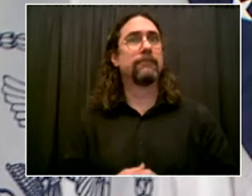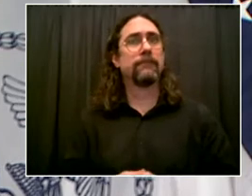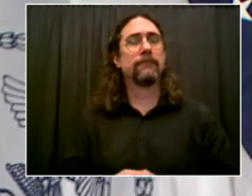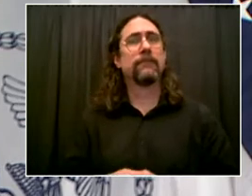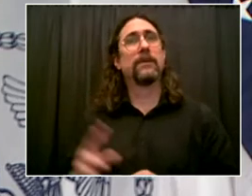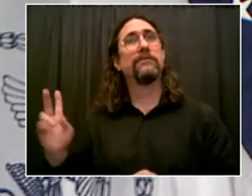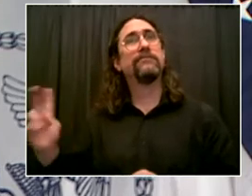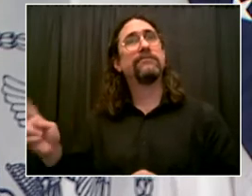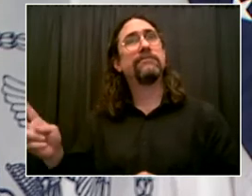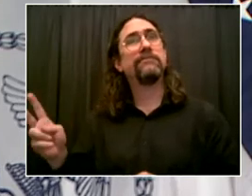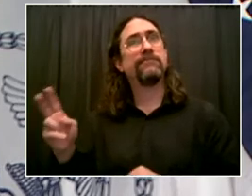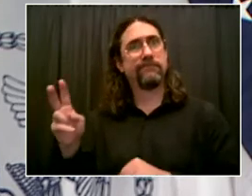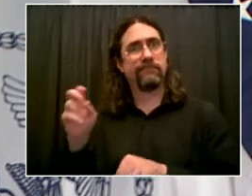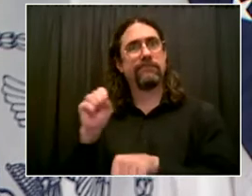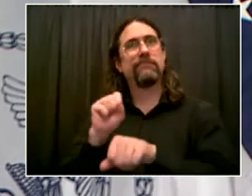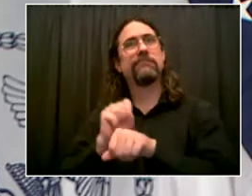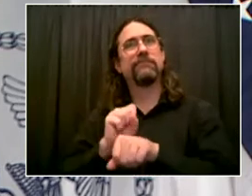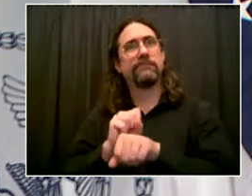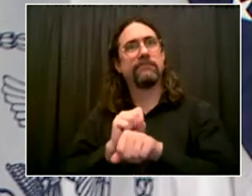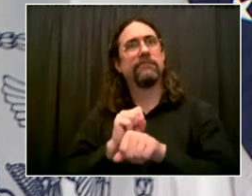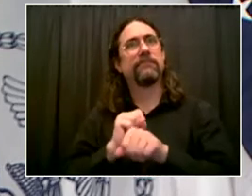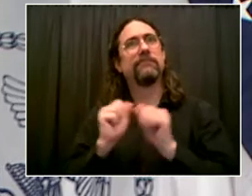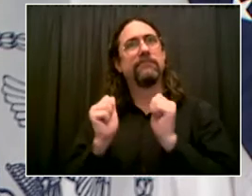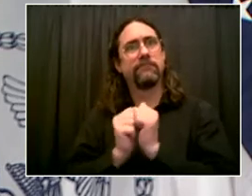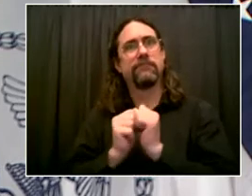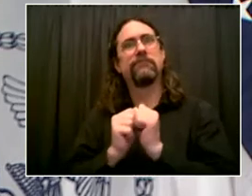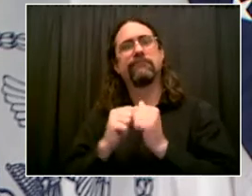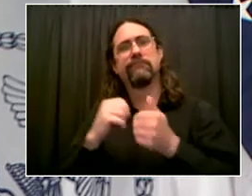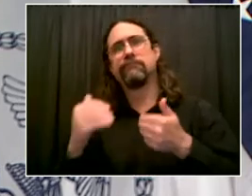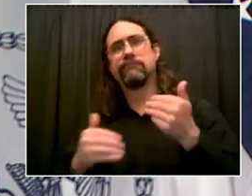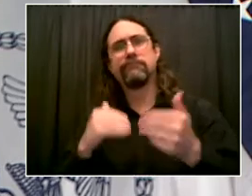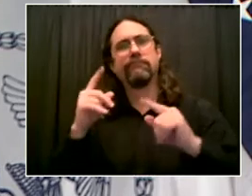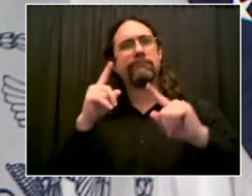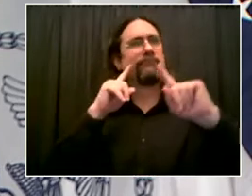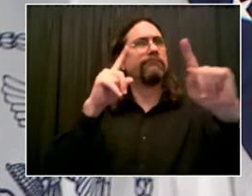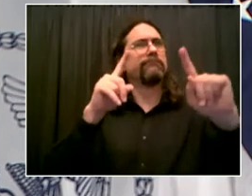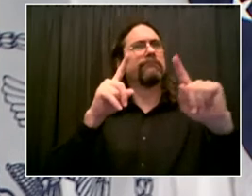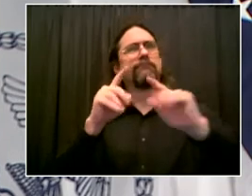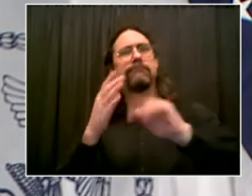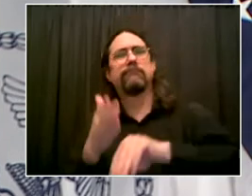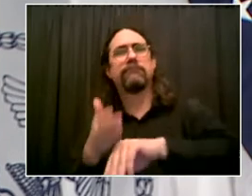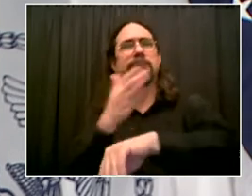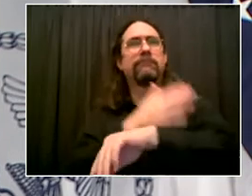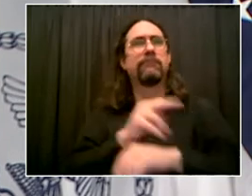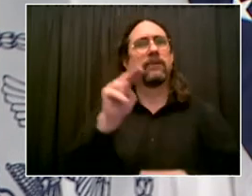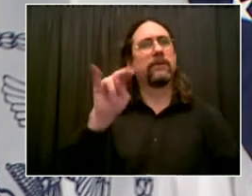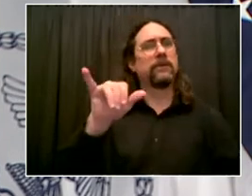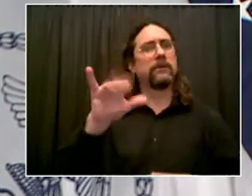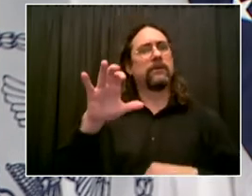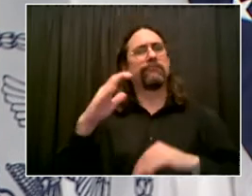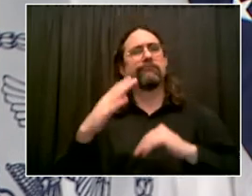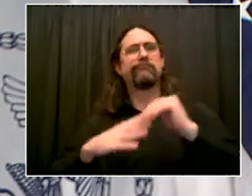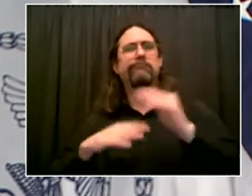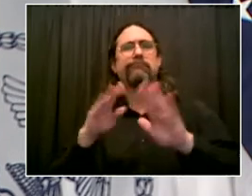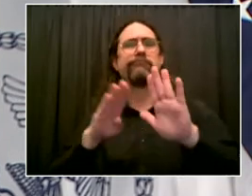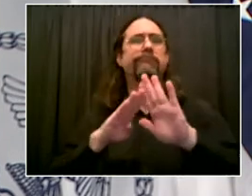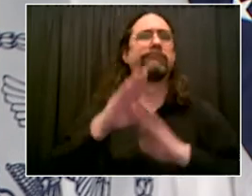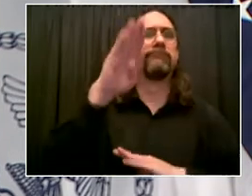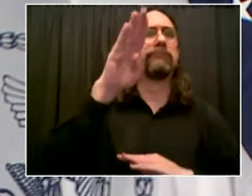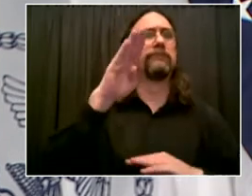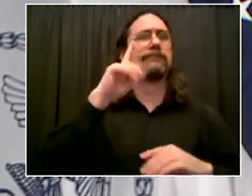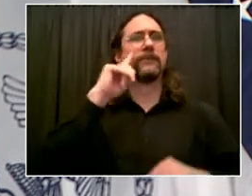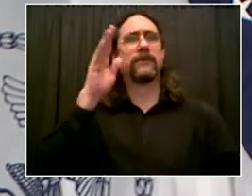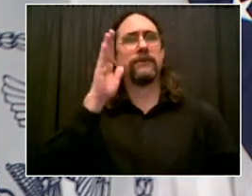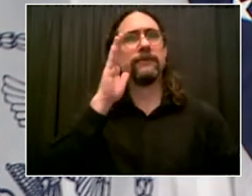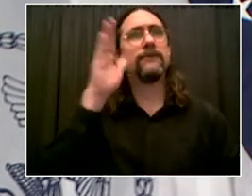start to build in 2021, and then go farther from there. So the good news is, as we're talking about our comeback,